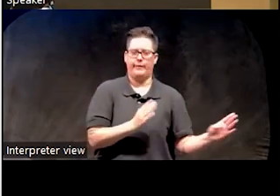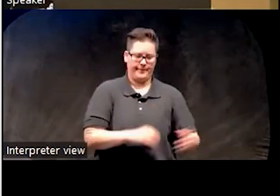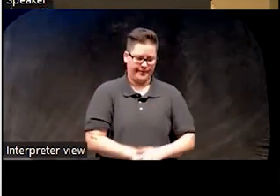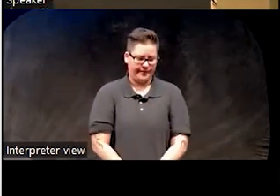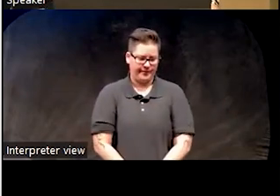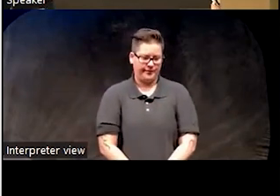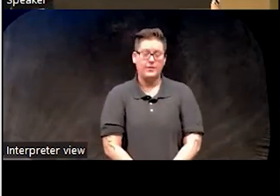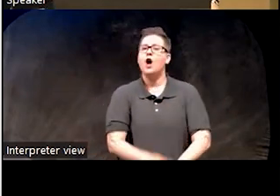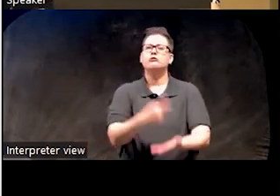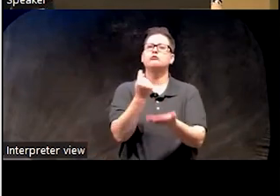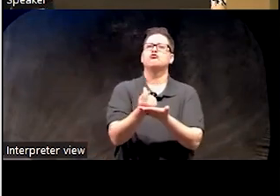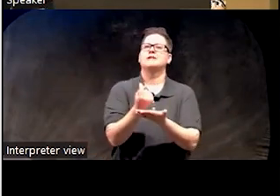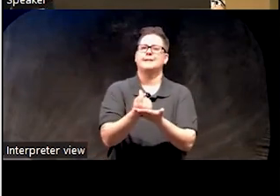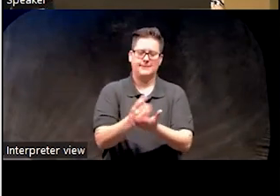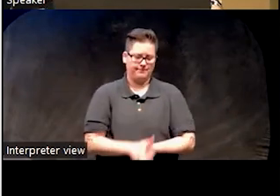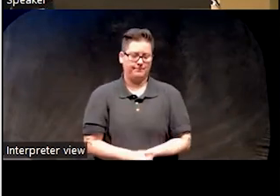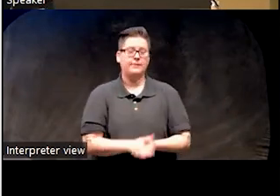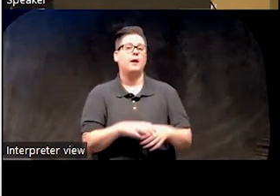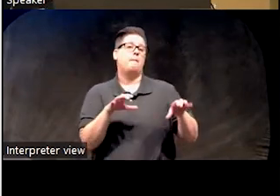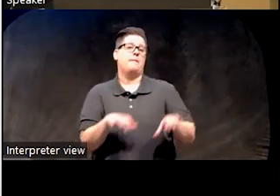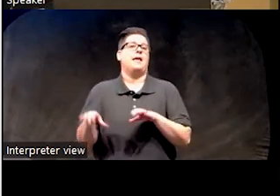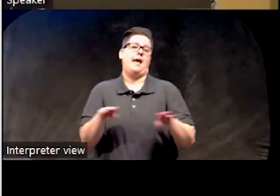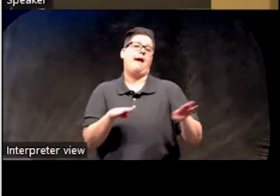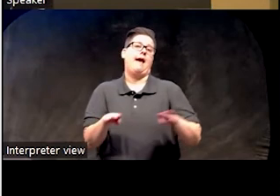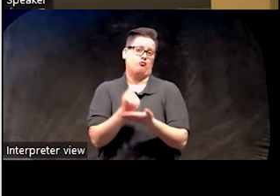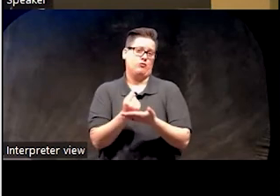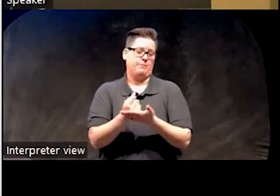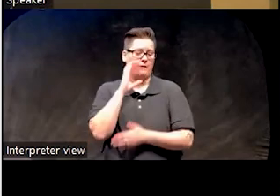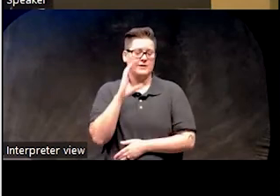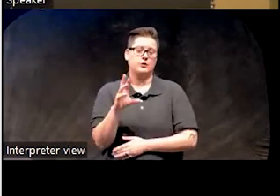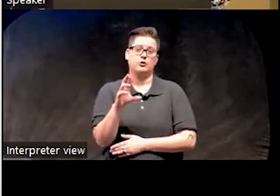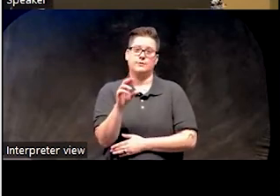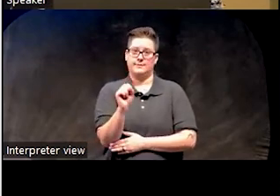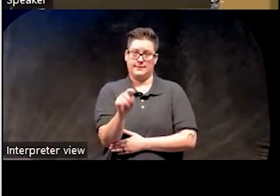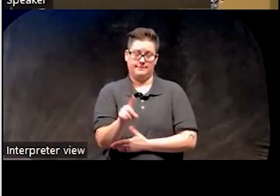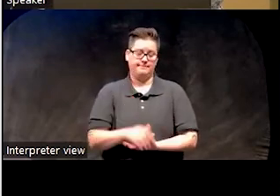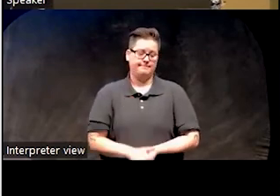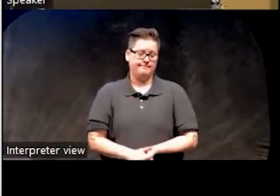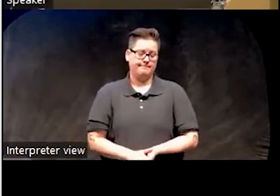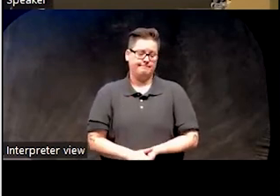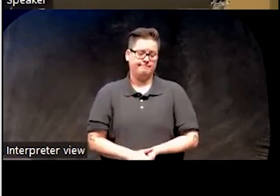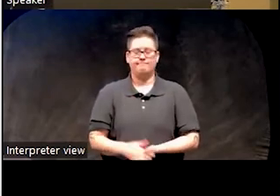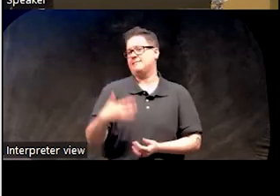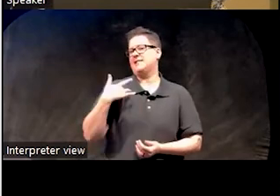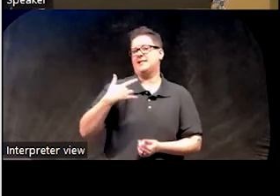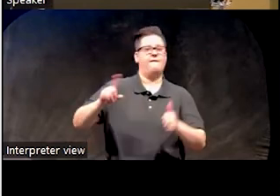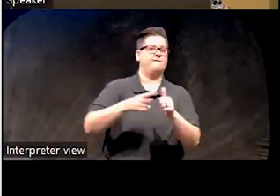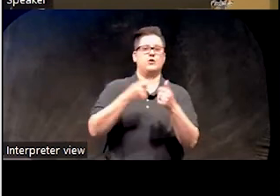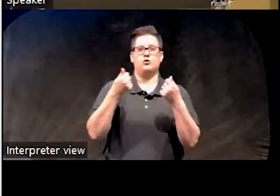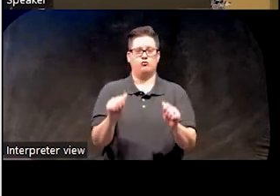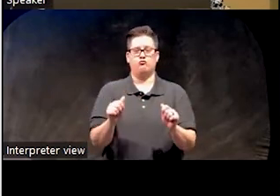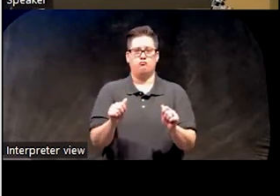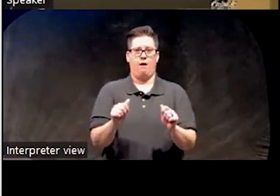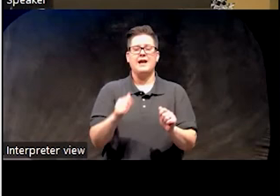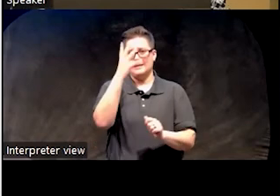In terms of treatments, behavioral treatments for circadian rhythm disorders. Um, usually the first thing we try is